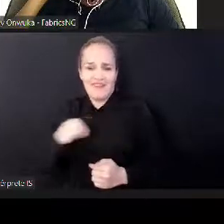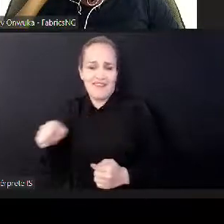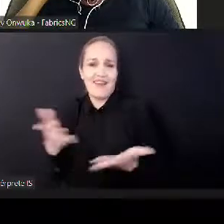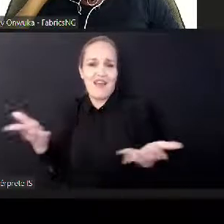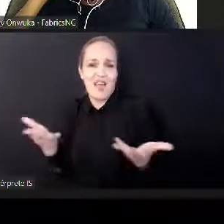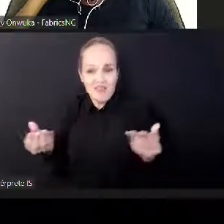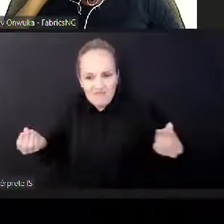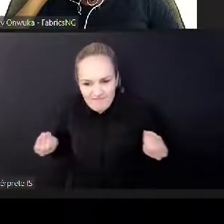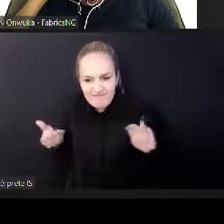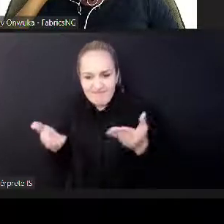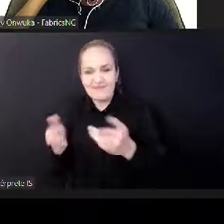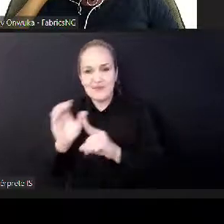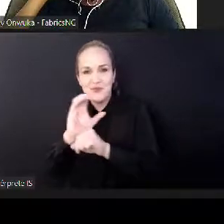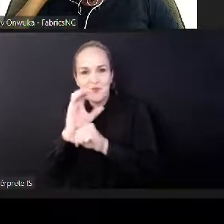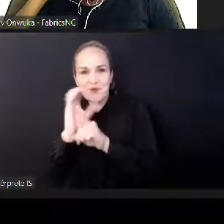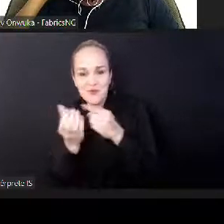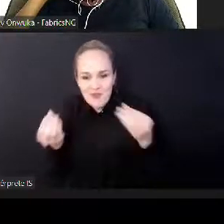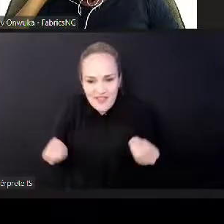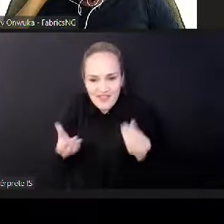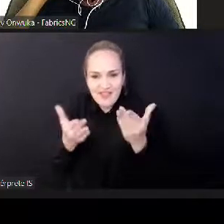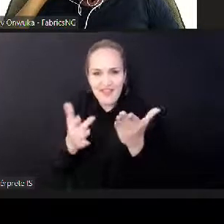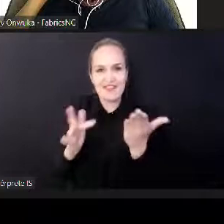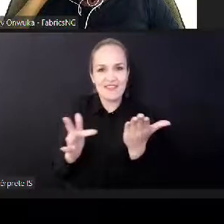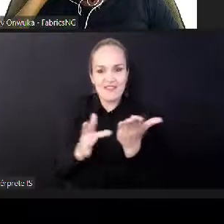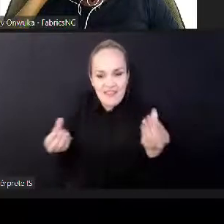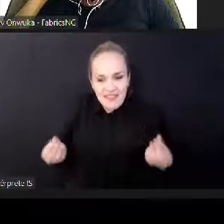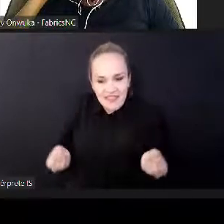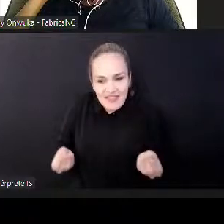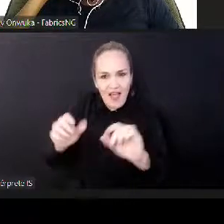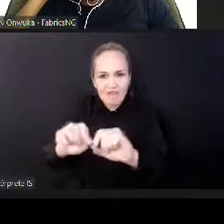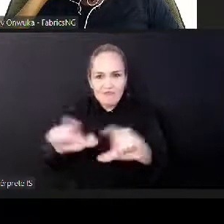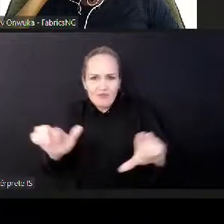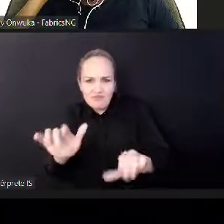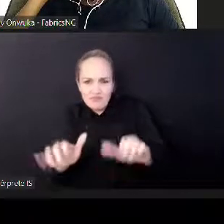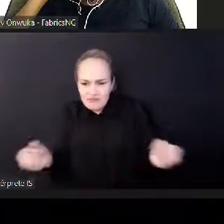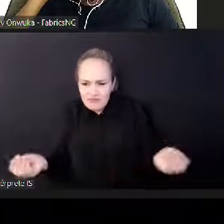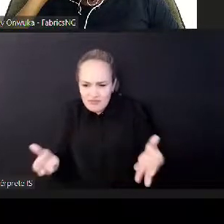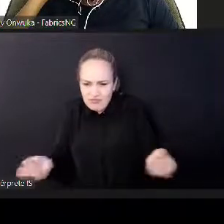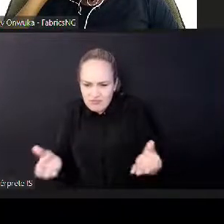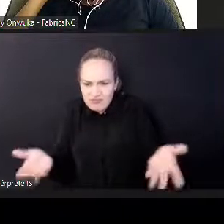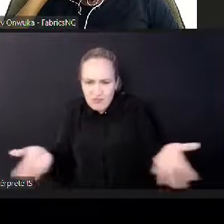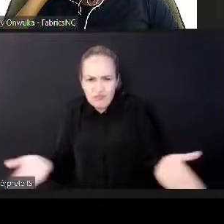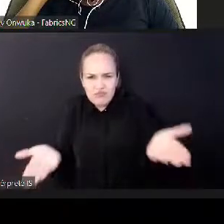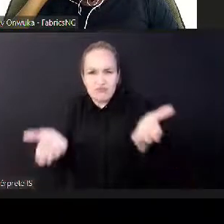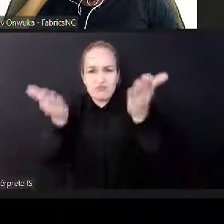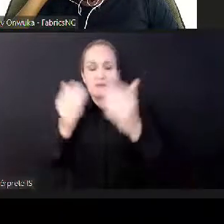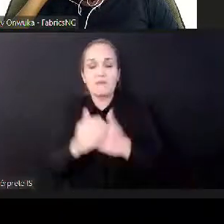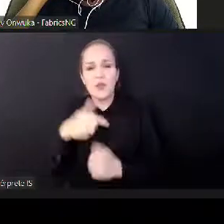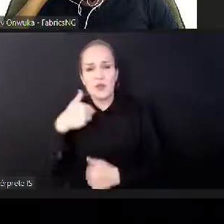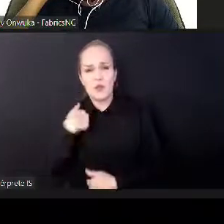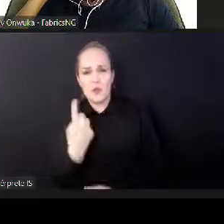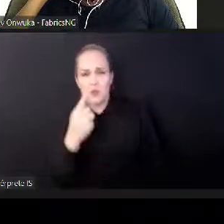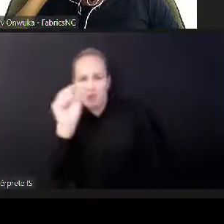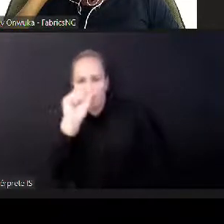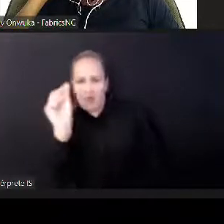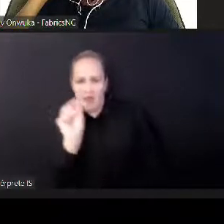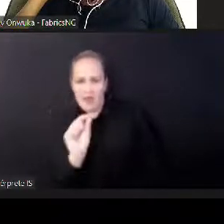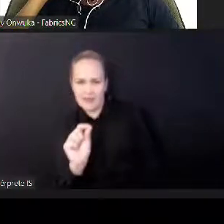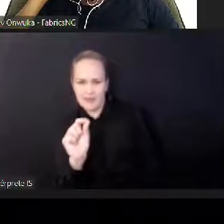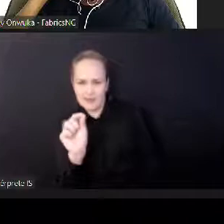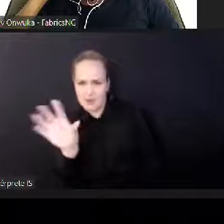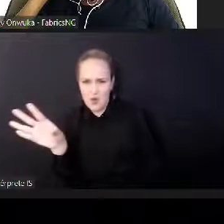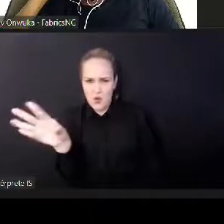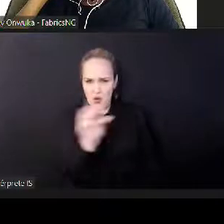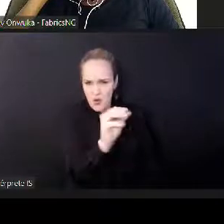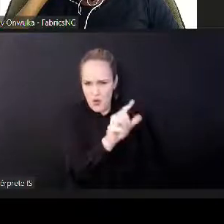thank you guys so much. I got I got one question over to each of you. So we got there. And thank you so much for joining